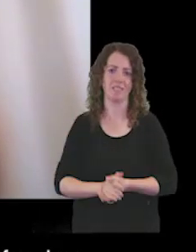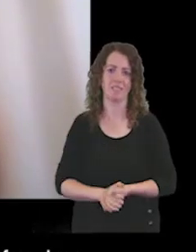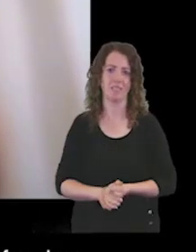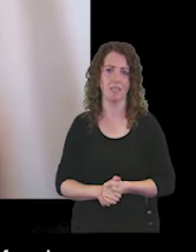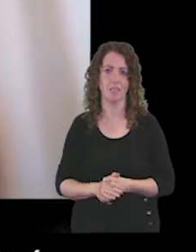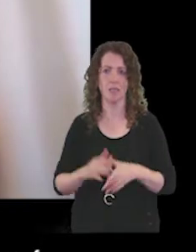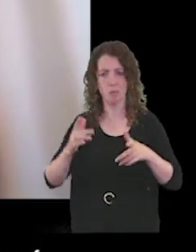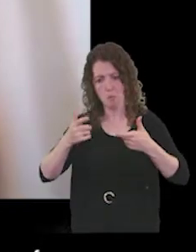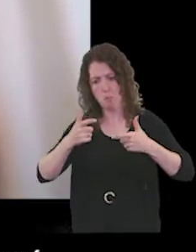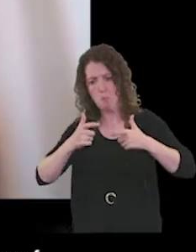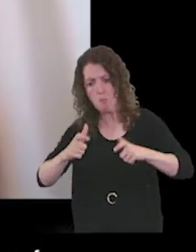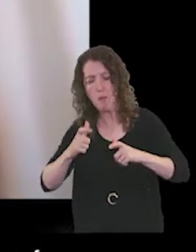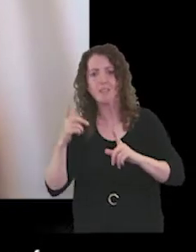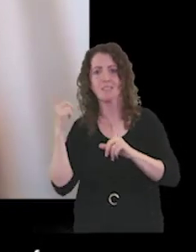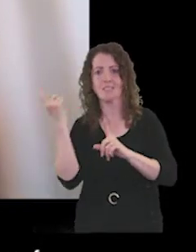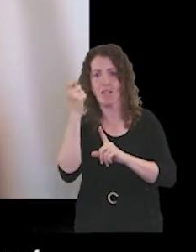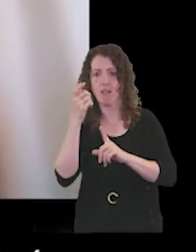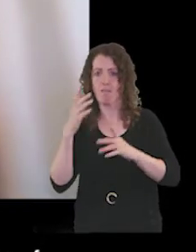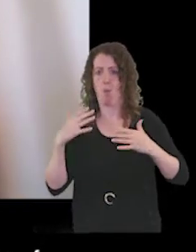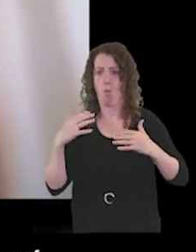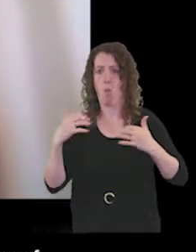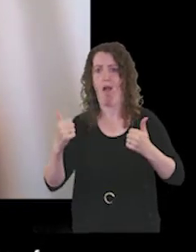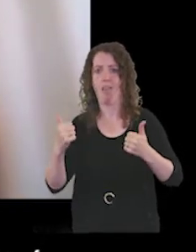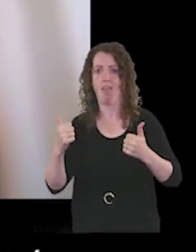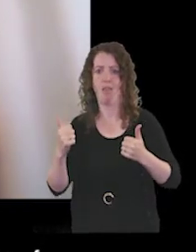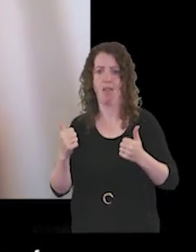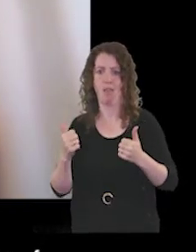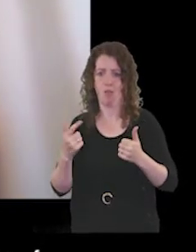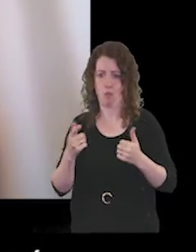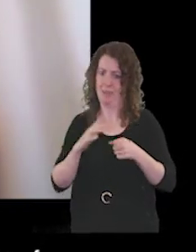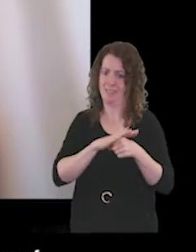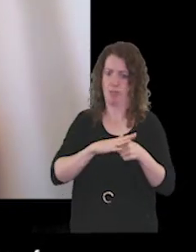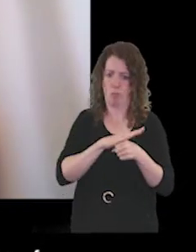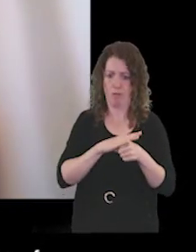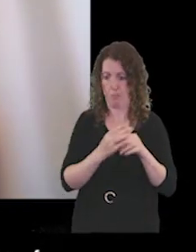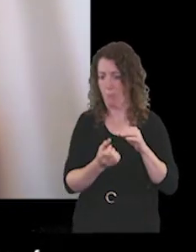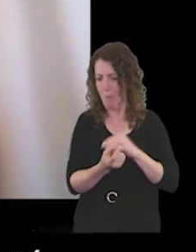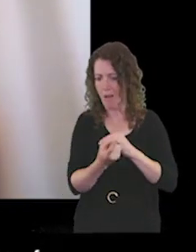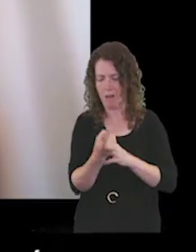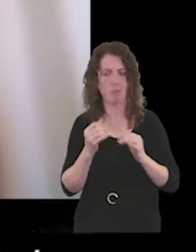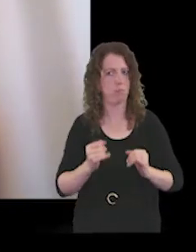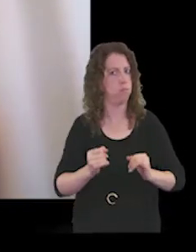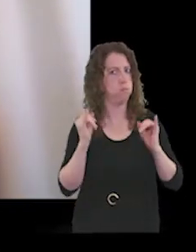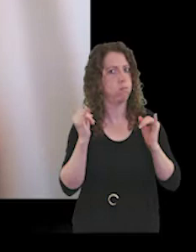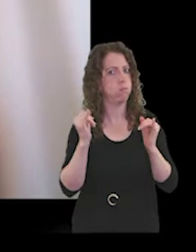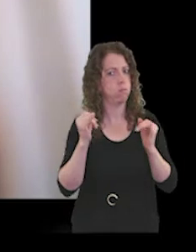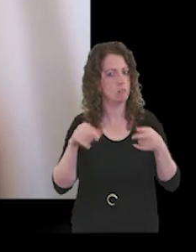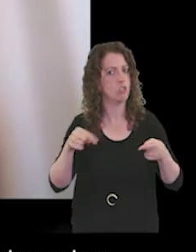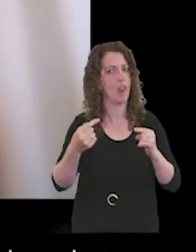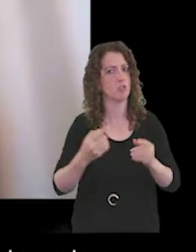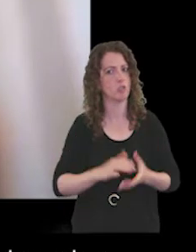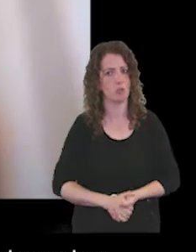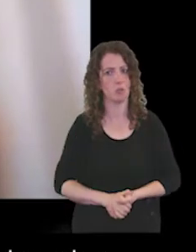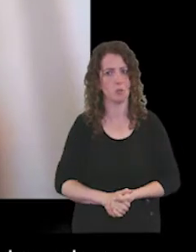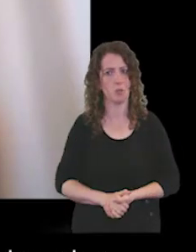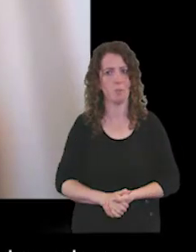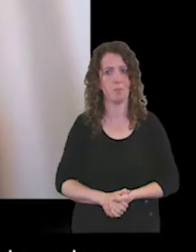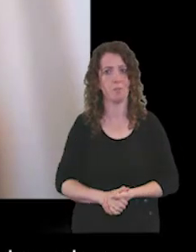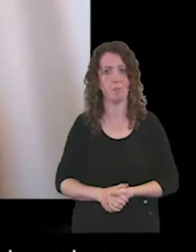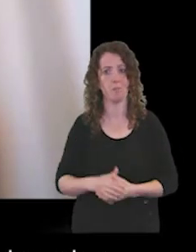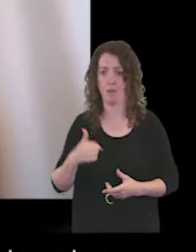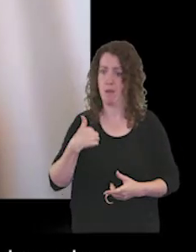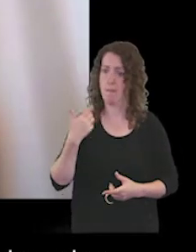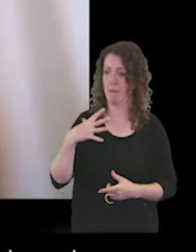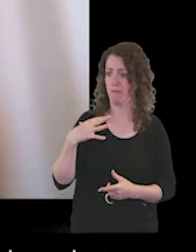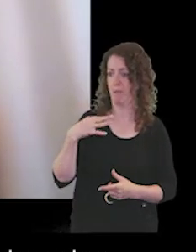successfully and well in circumstances of, at times, extreme adversity. I was elected as